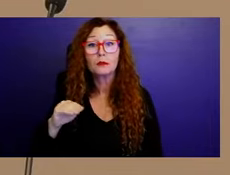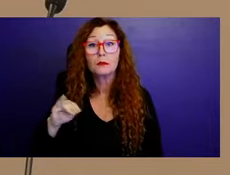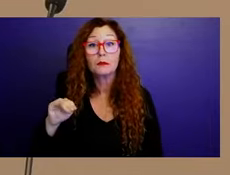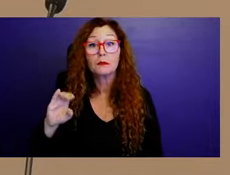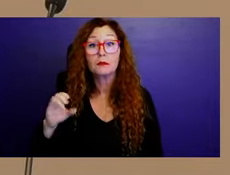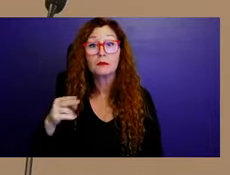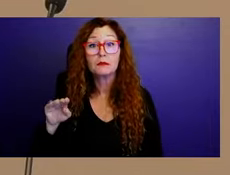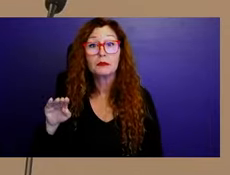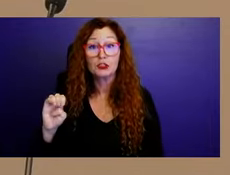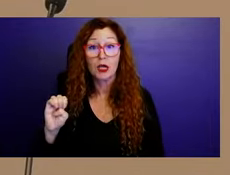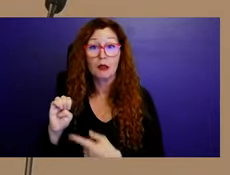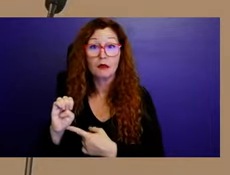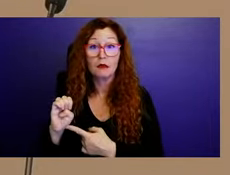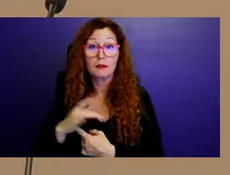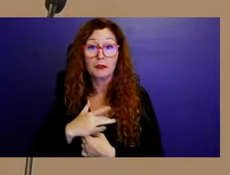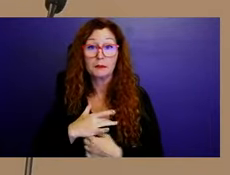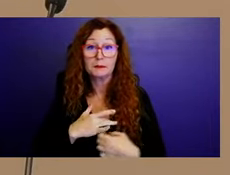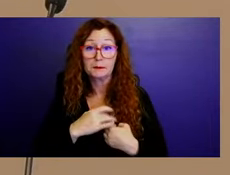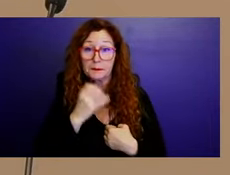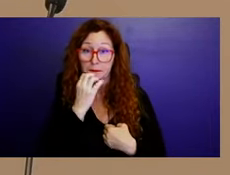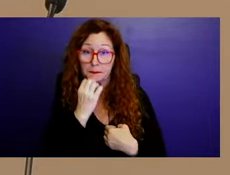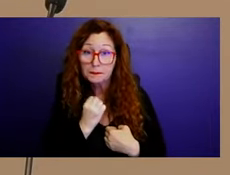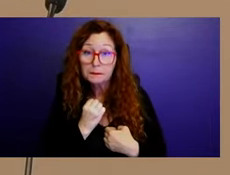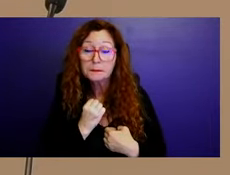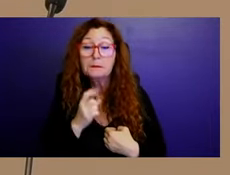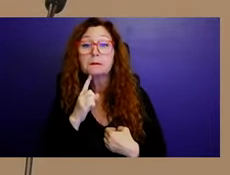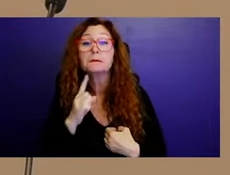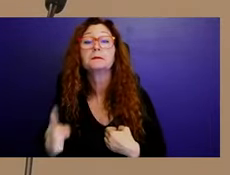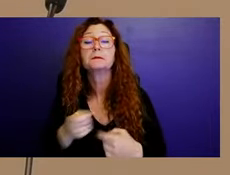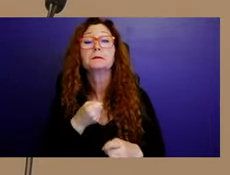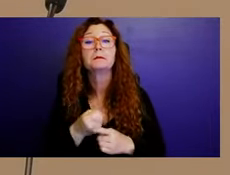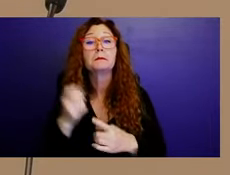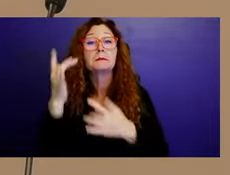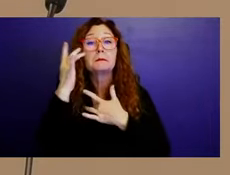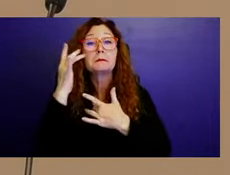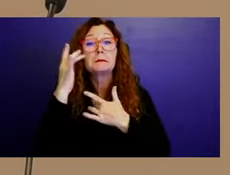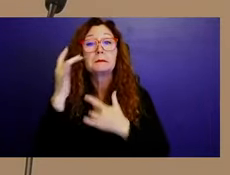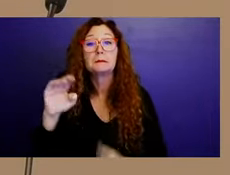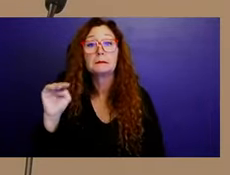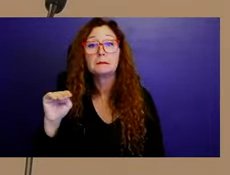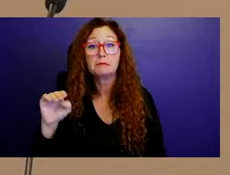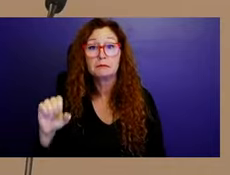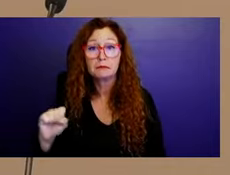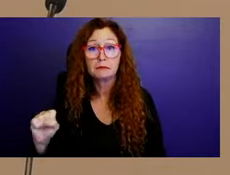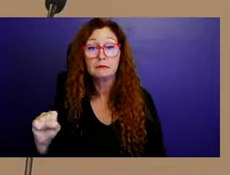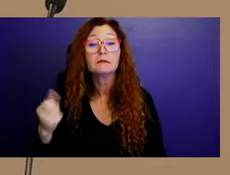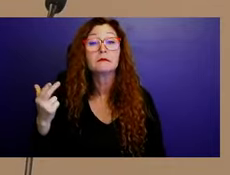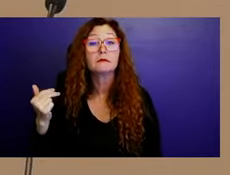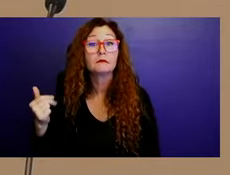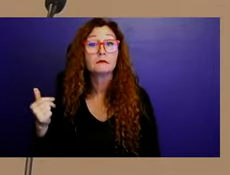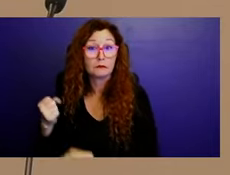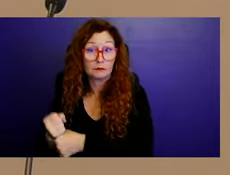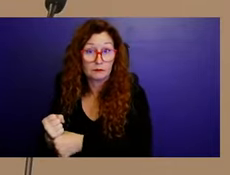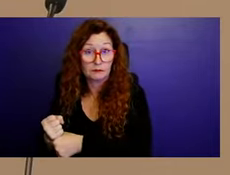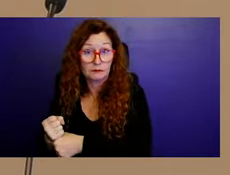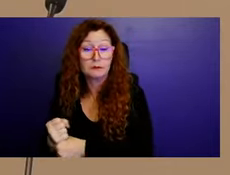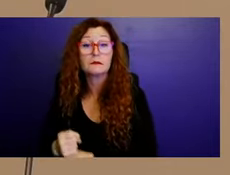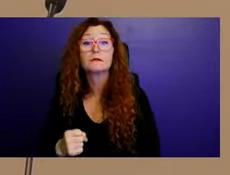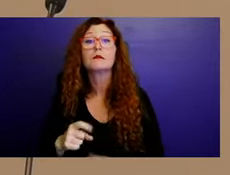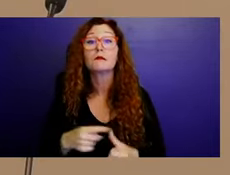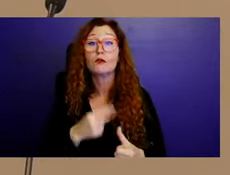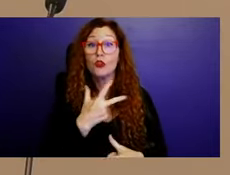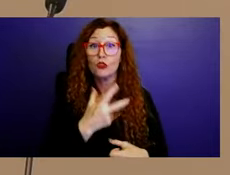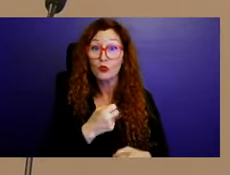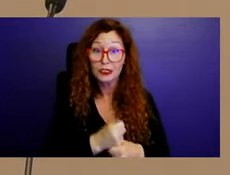Michelle, had MS for 13 years. The first three years, she walked in cement shoes. The next five